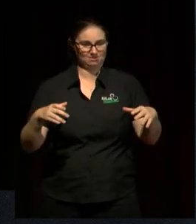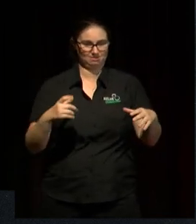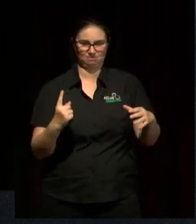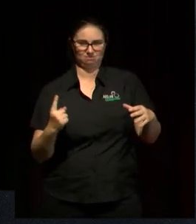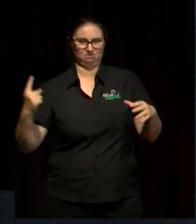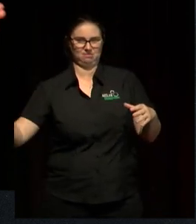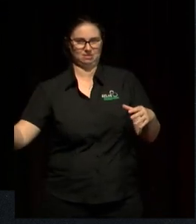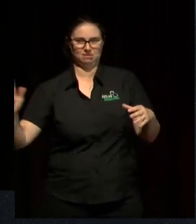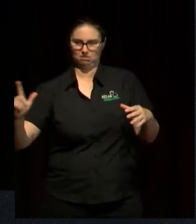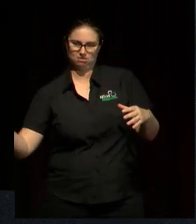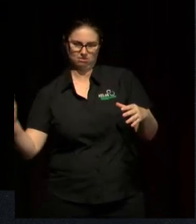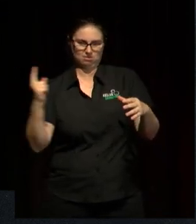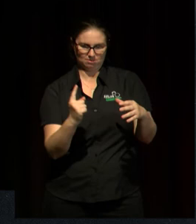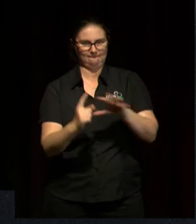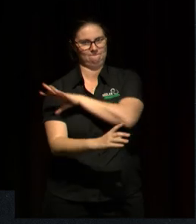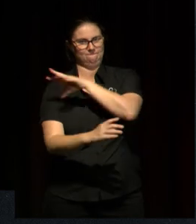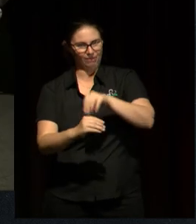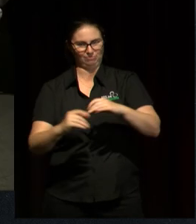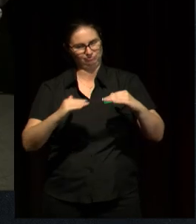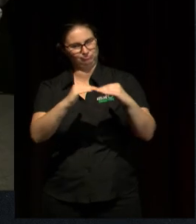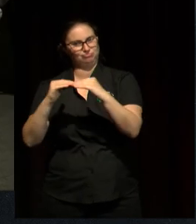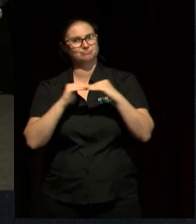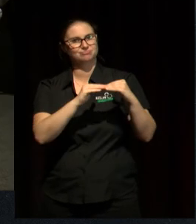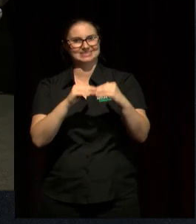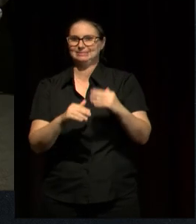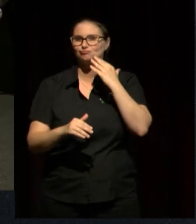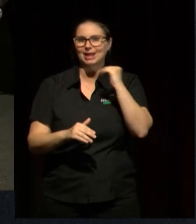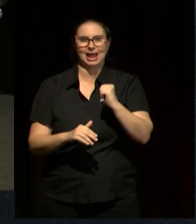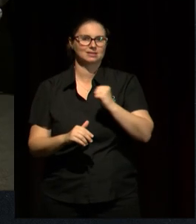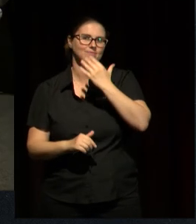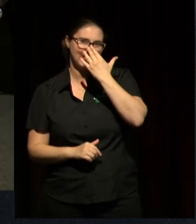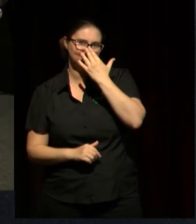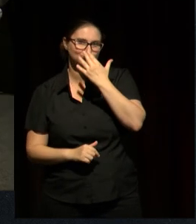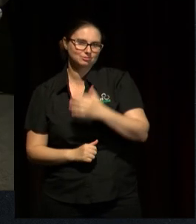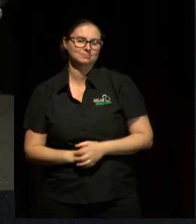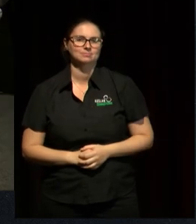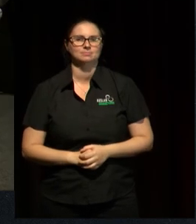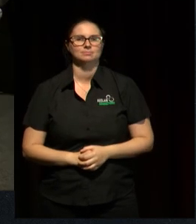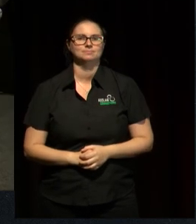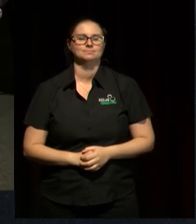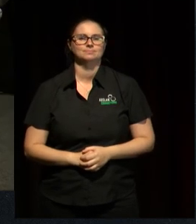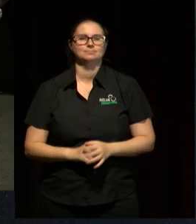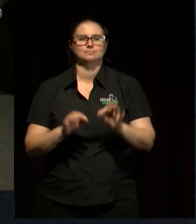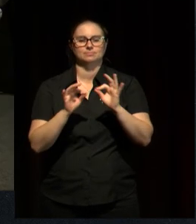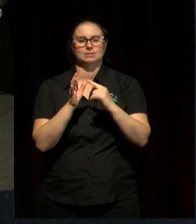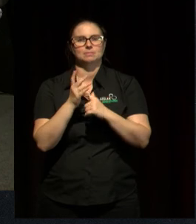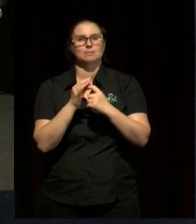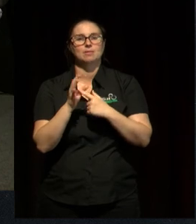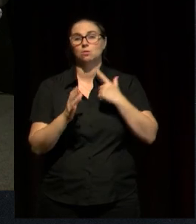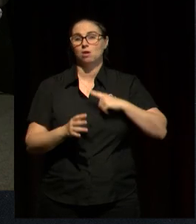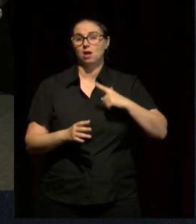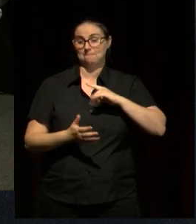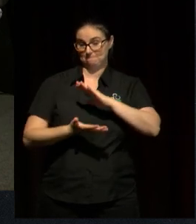includes multiple generations. And that's why parents and teachers know children the best,